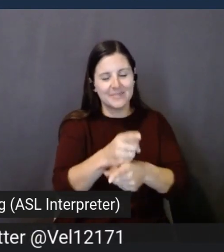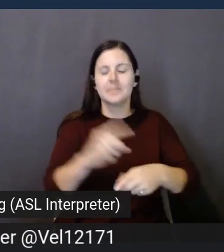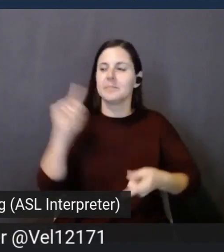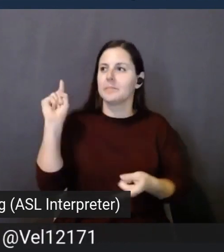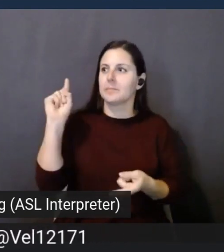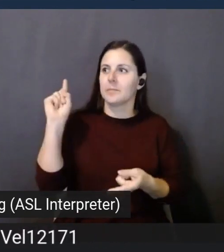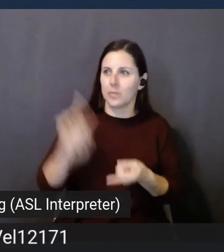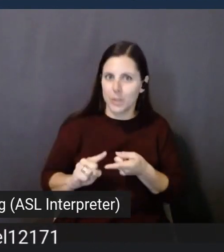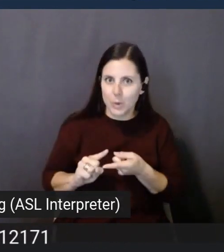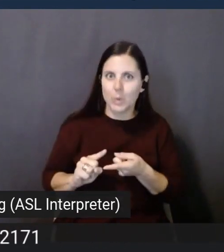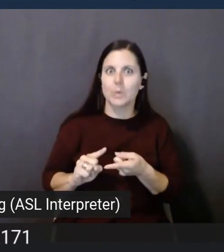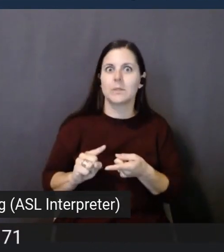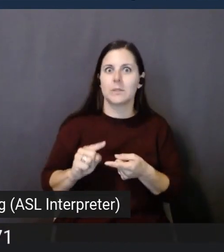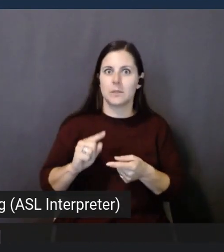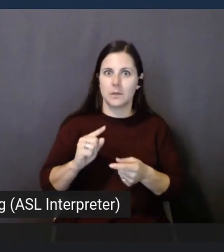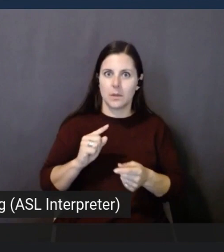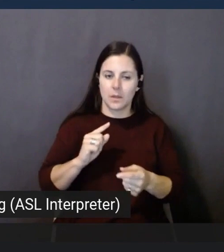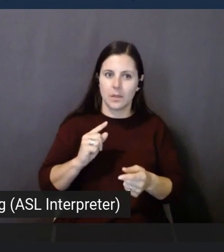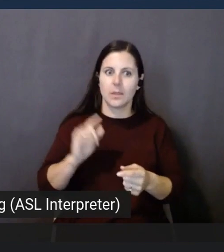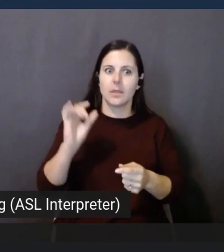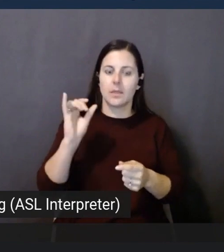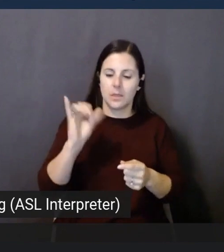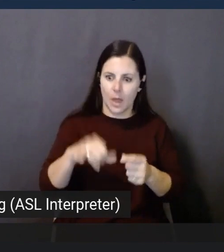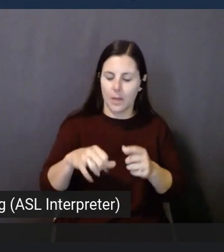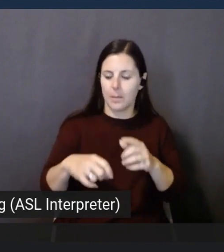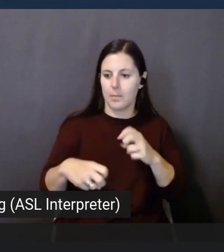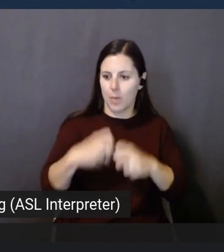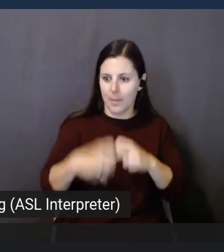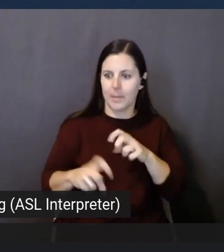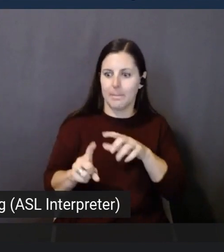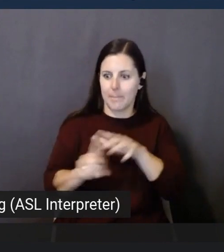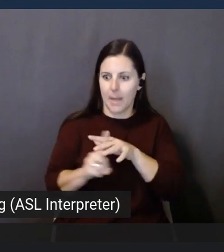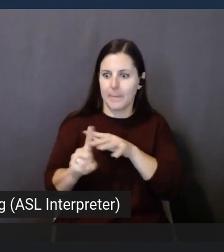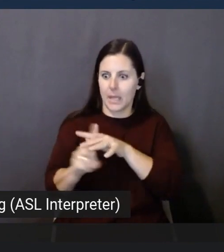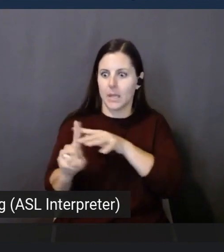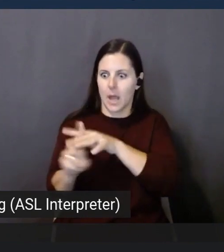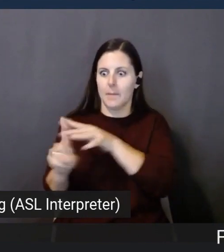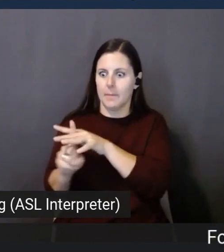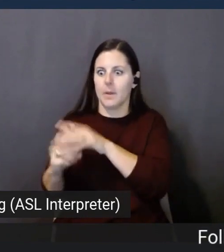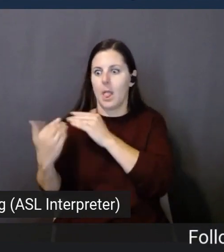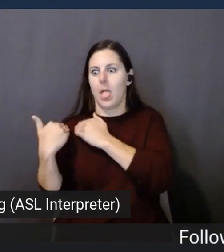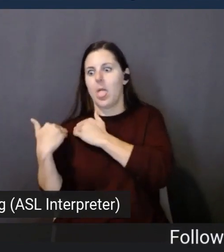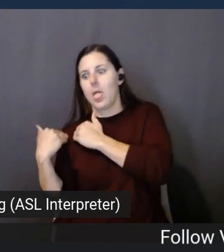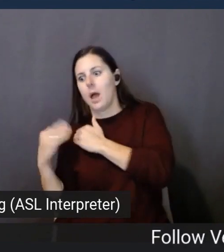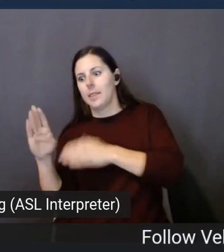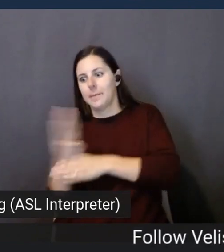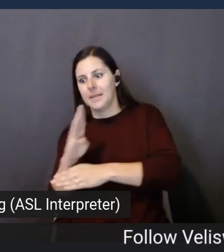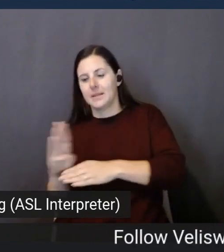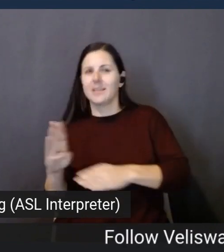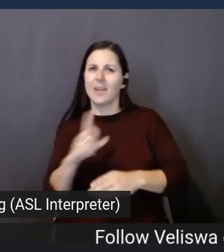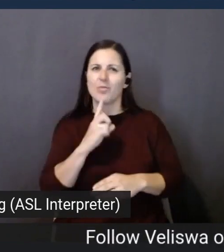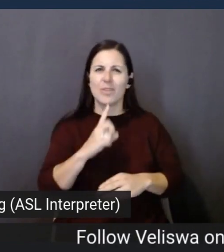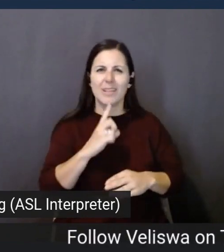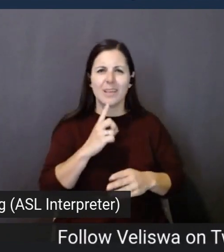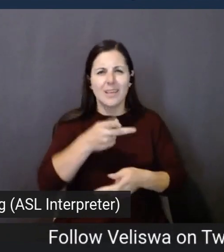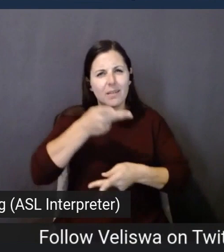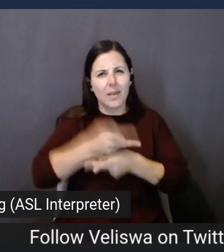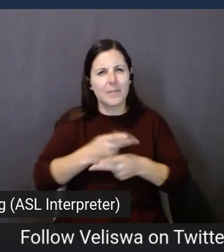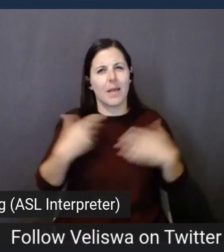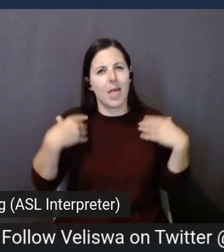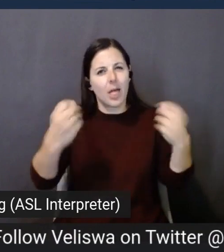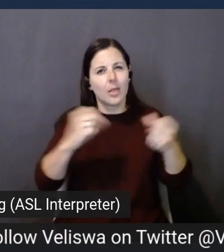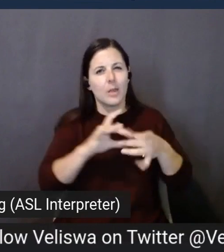volume of turn of problems on the business, as well as maintain a healthy relationship proactively with customers. So